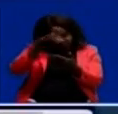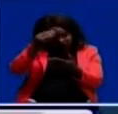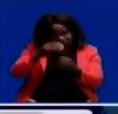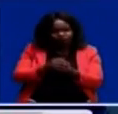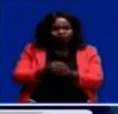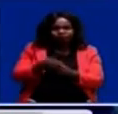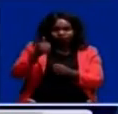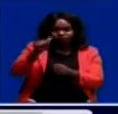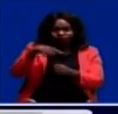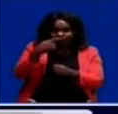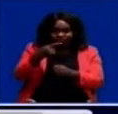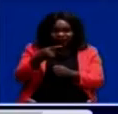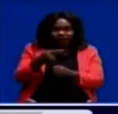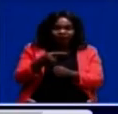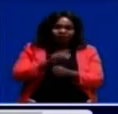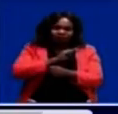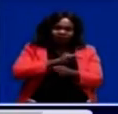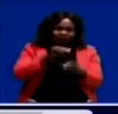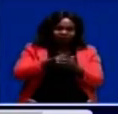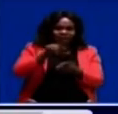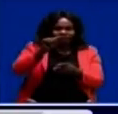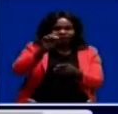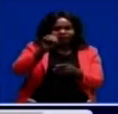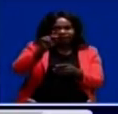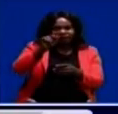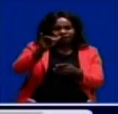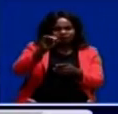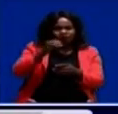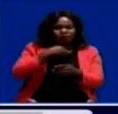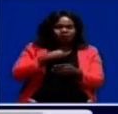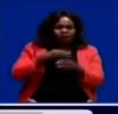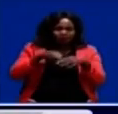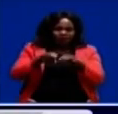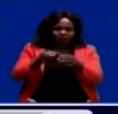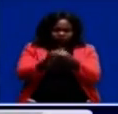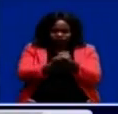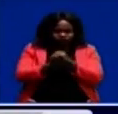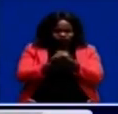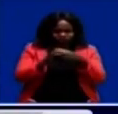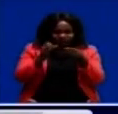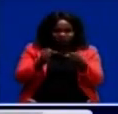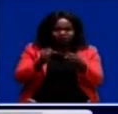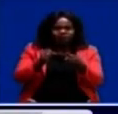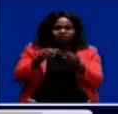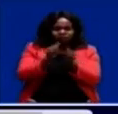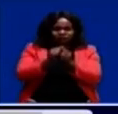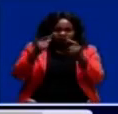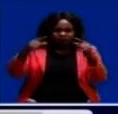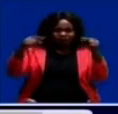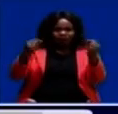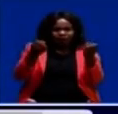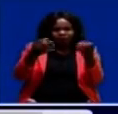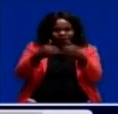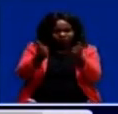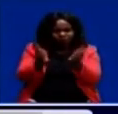And Ms. Mutiti said the mission in Tokyo has continued to strengthen bilateral relations with Japan in many areas, including